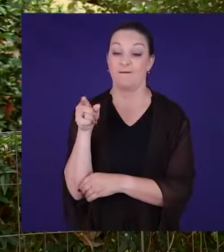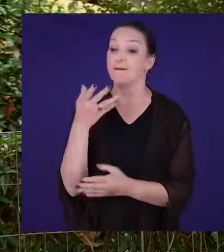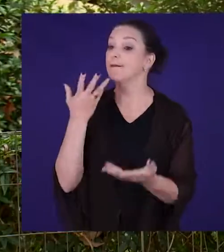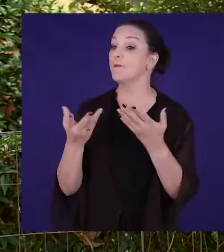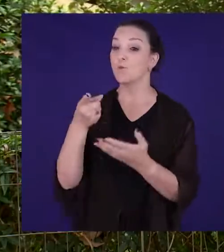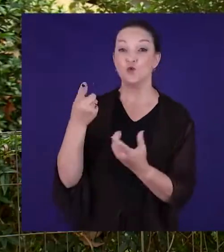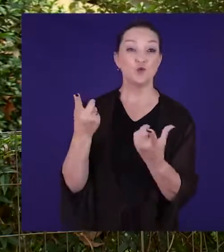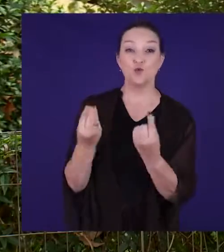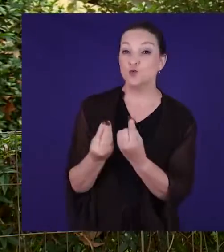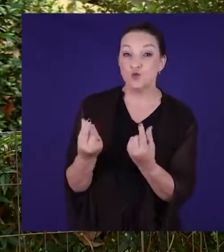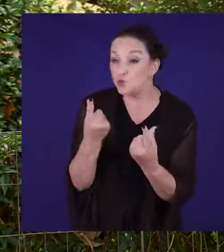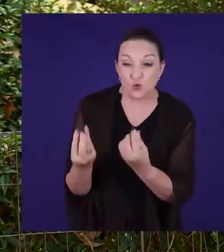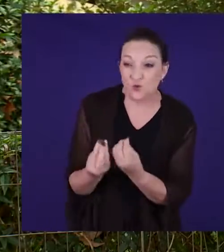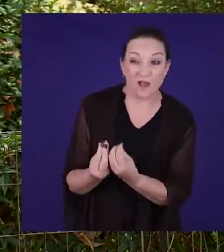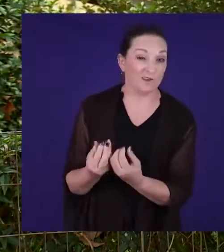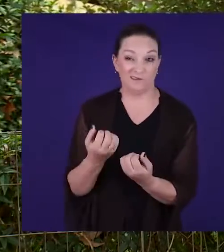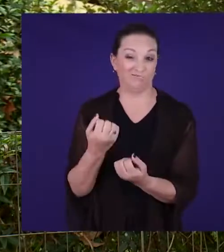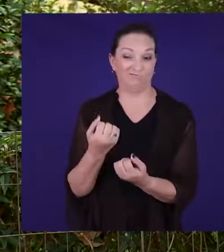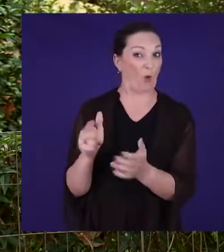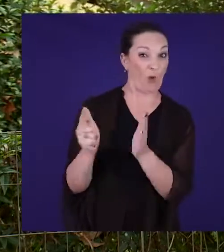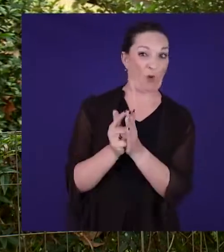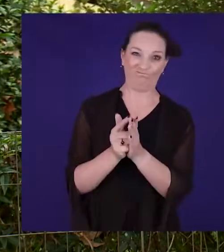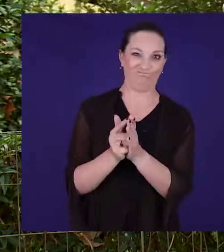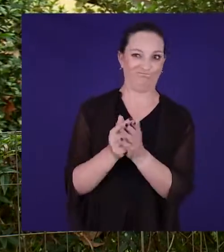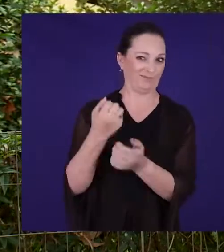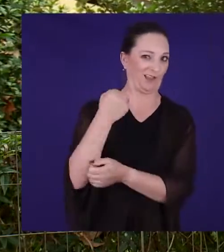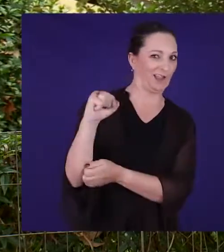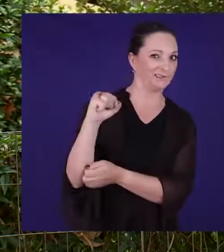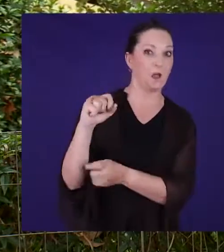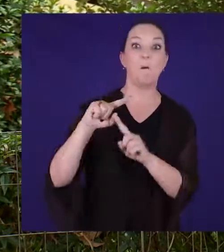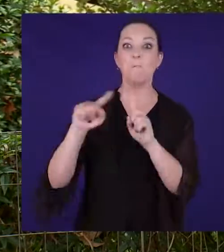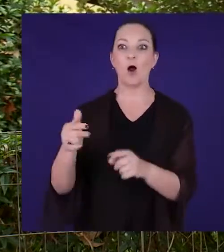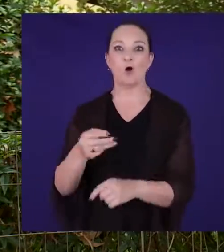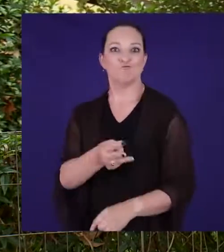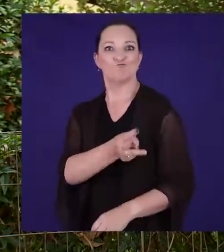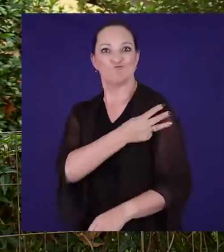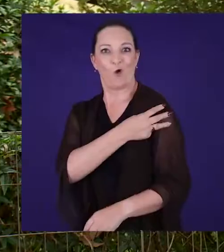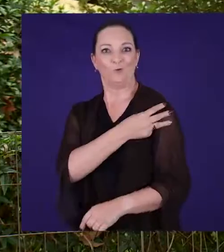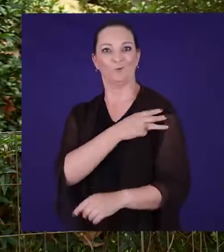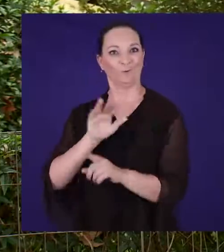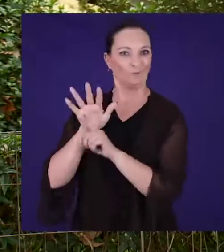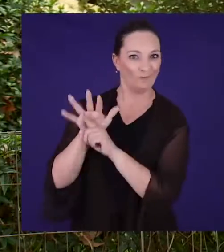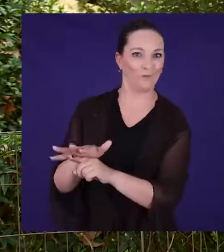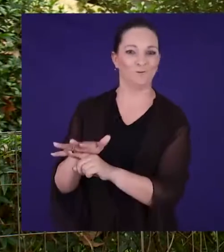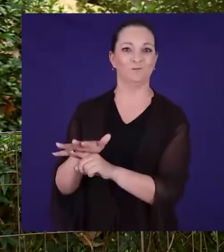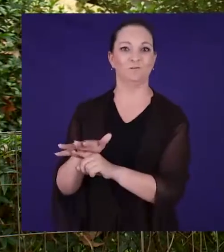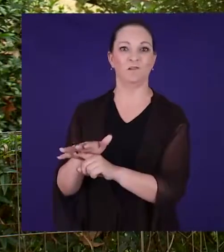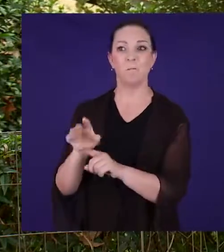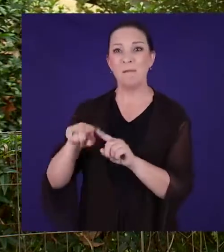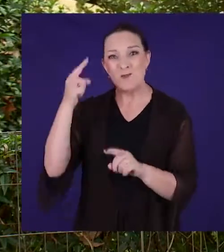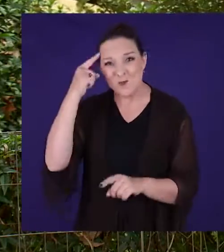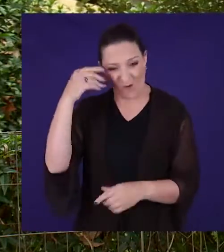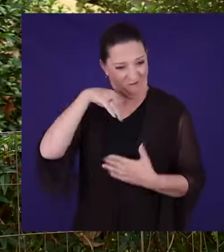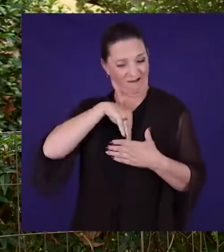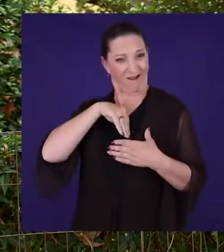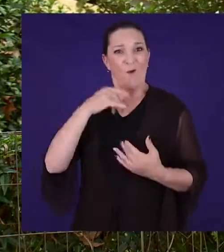that are against the law but you're doing it because your boss or the company is insisting that you do it and you